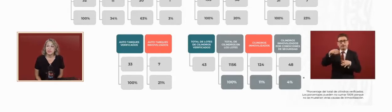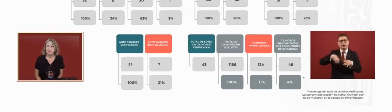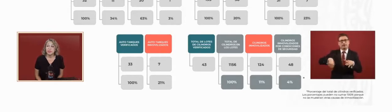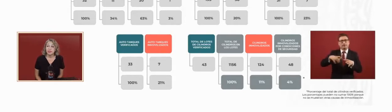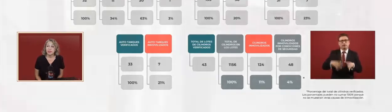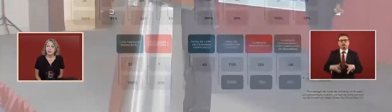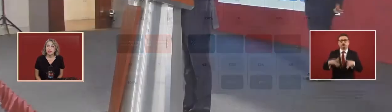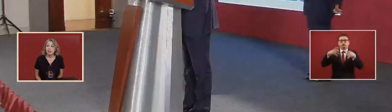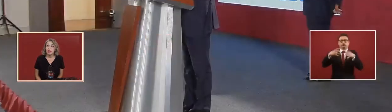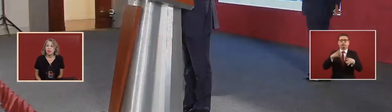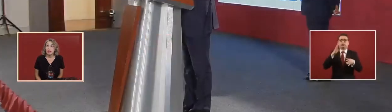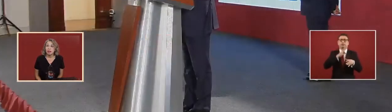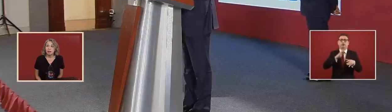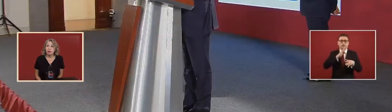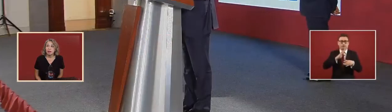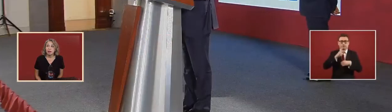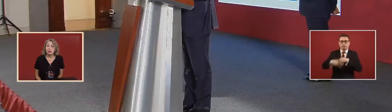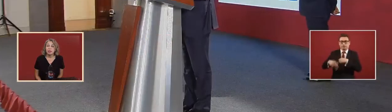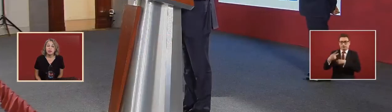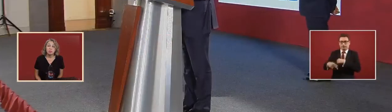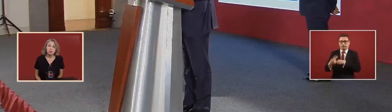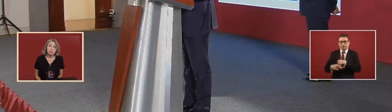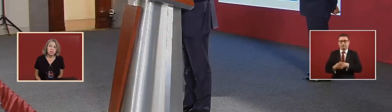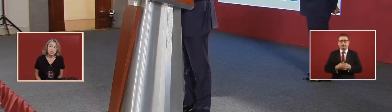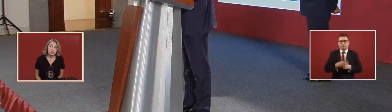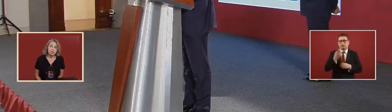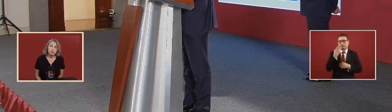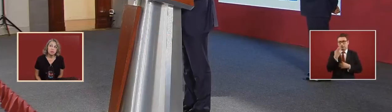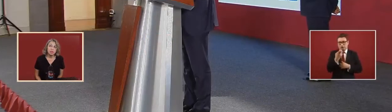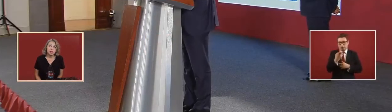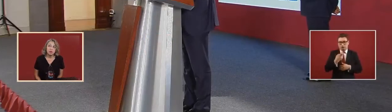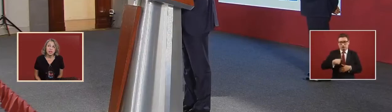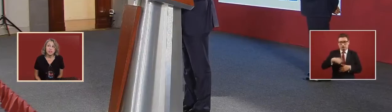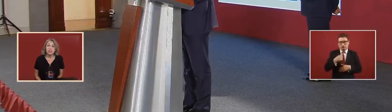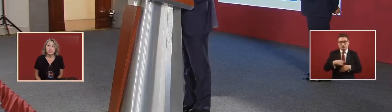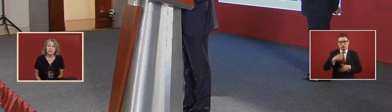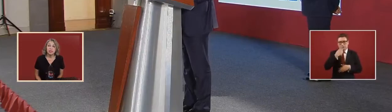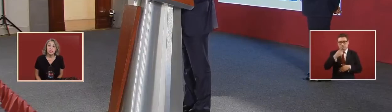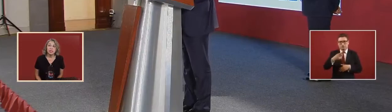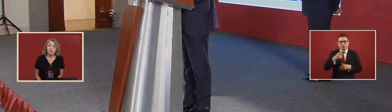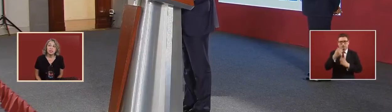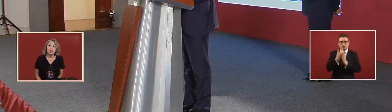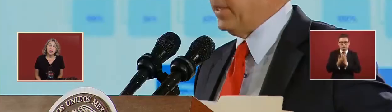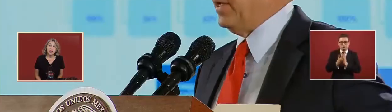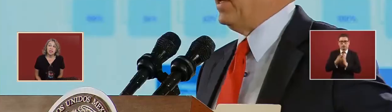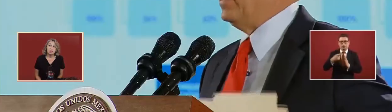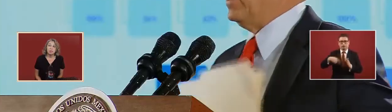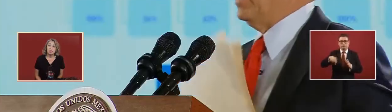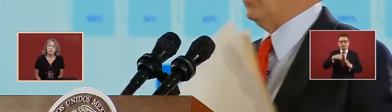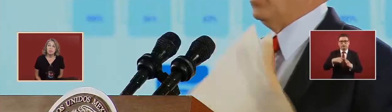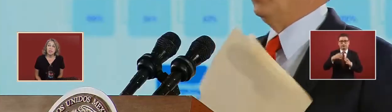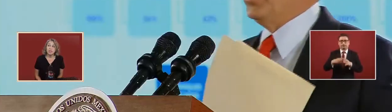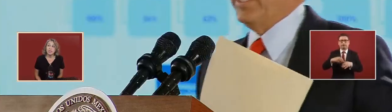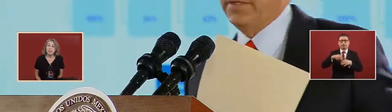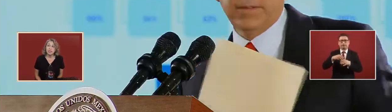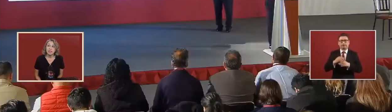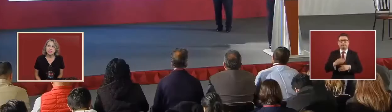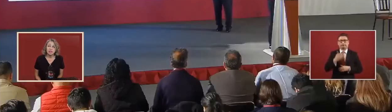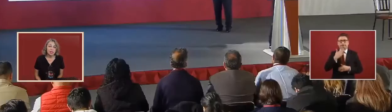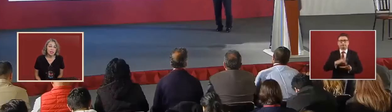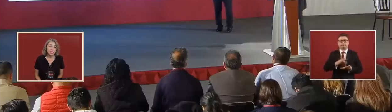That puts consumers at risk. So they keep maintaining this indicator low.